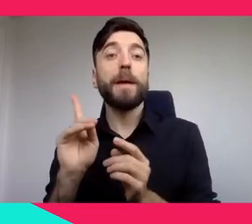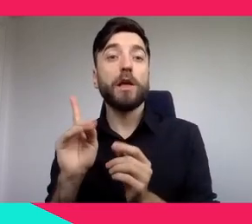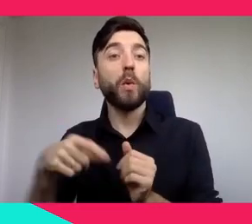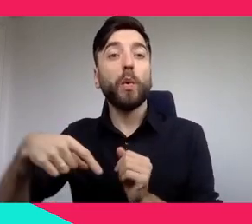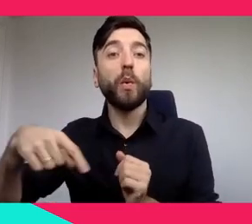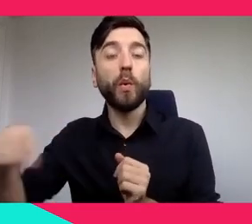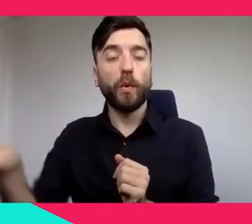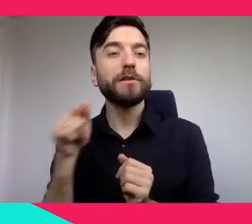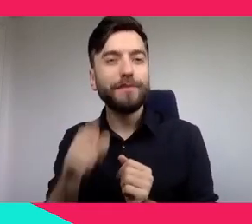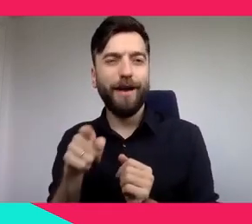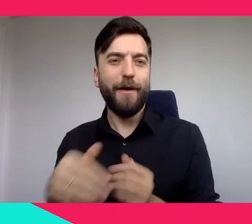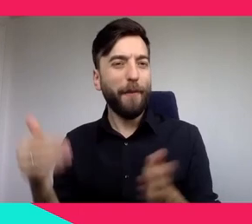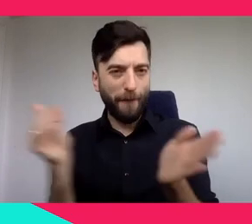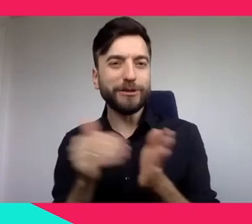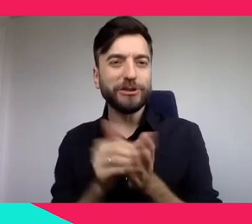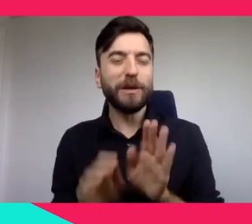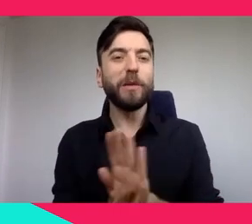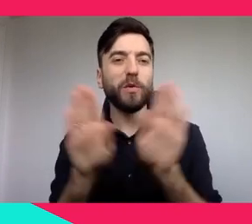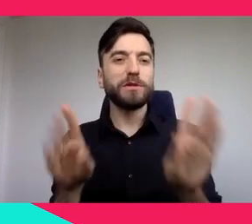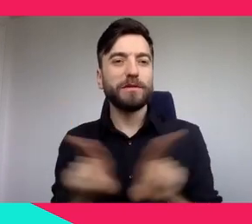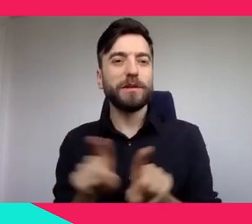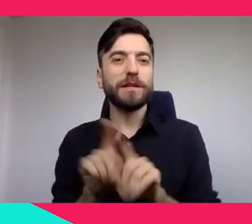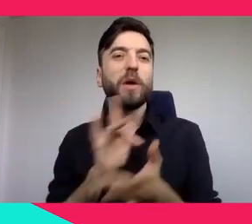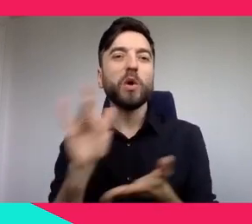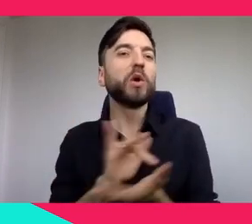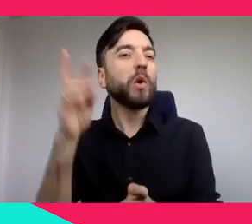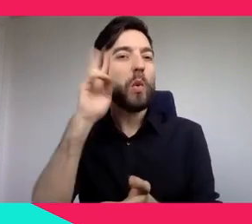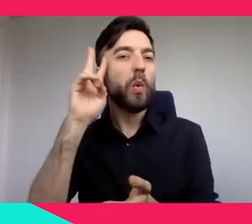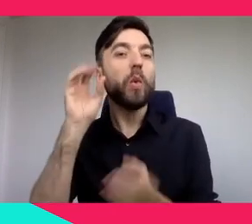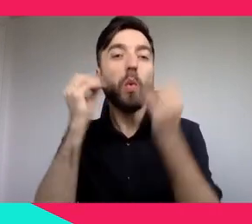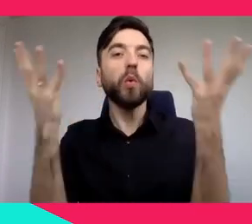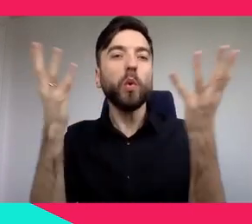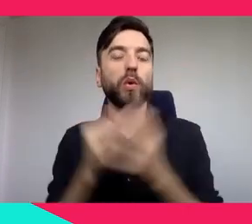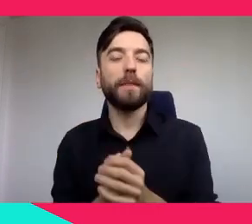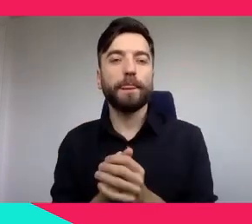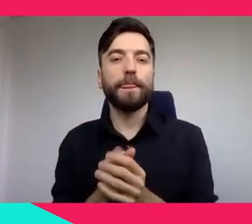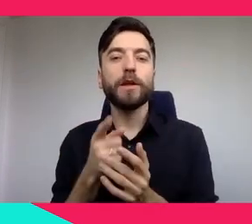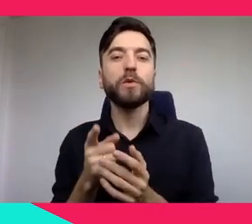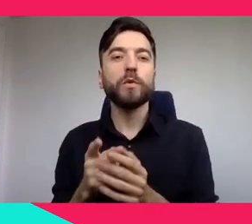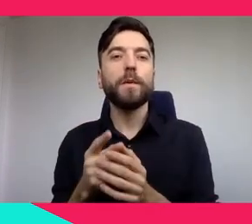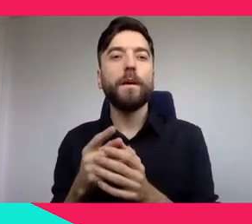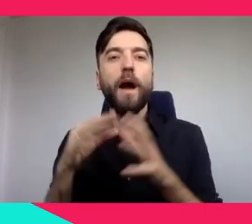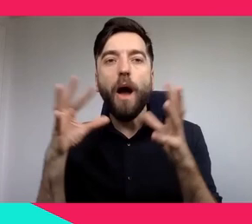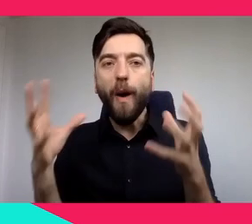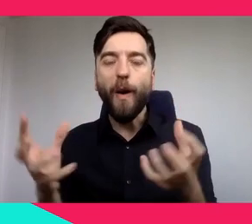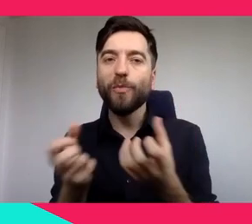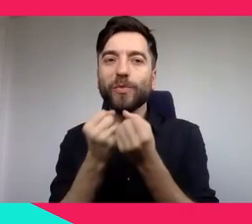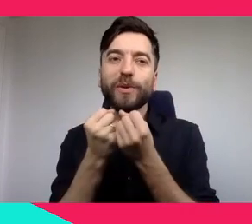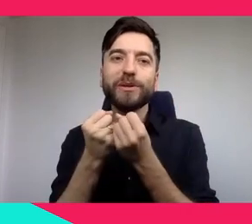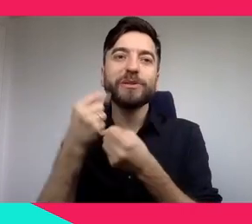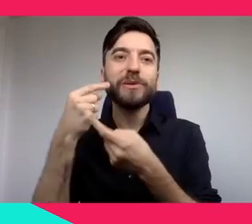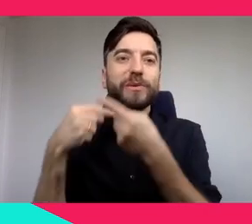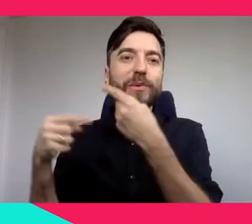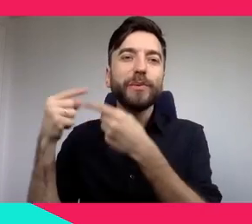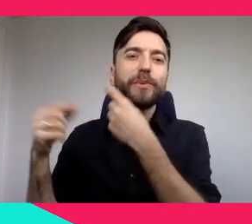whole new way to discover our cultural heritage. So if you ever wanted to go back in time and visit the